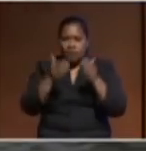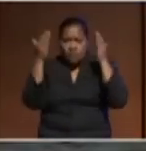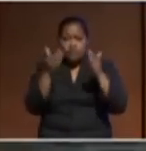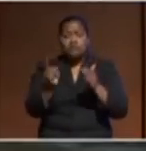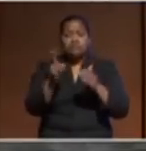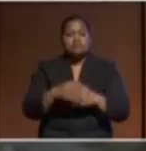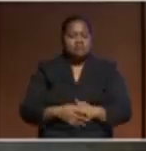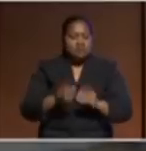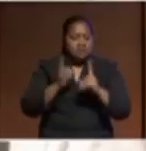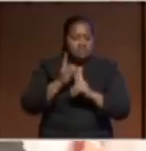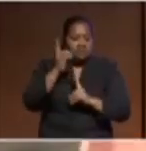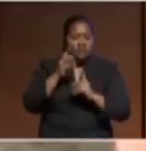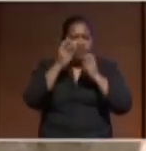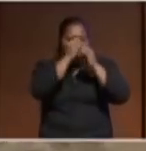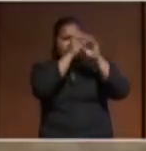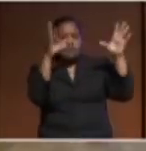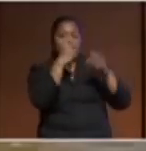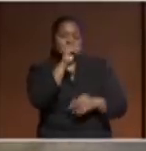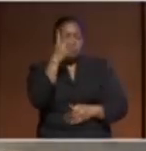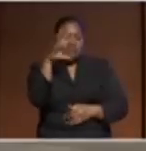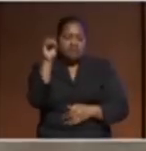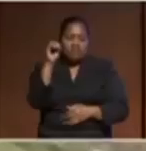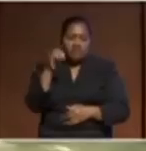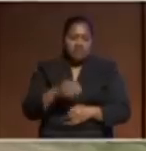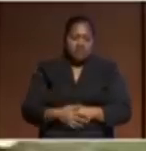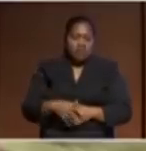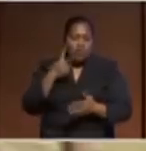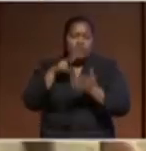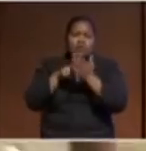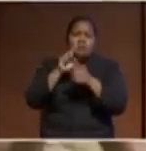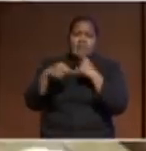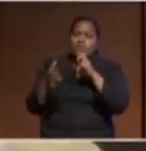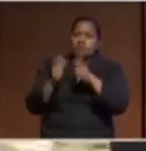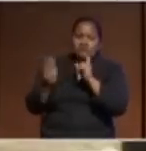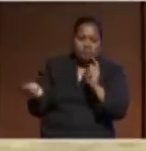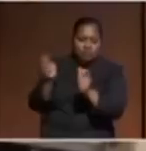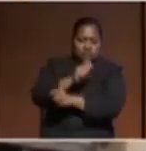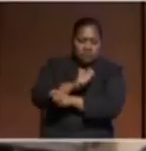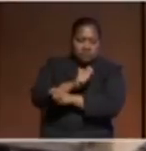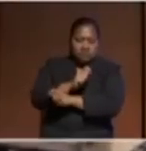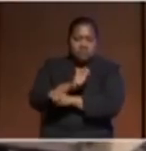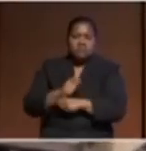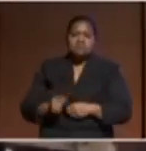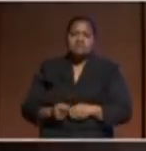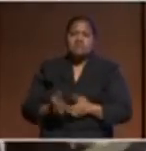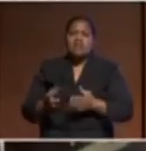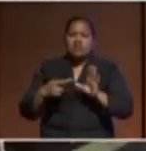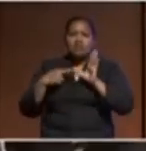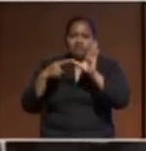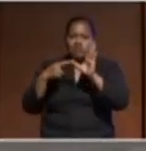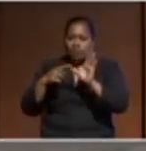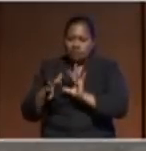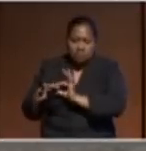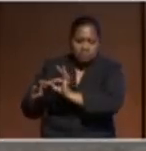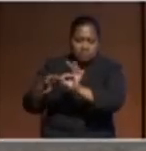region's vision for 2050 recognizing what is driving change and determining collective responses despite the arrival